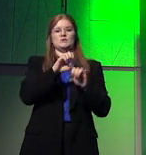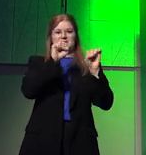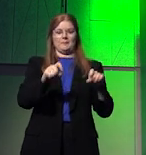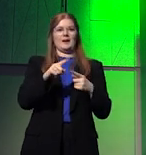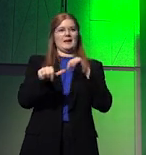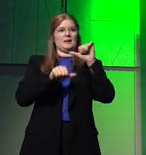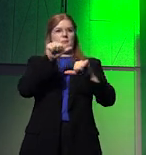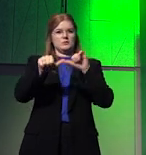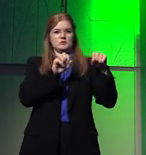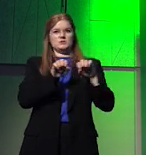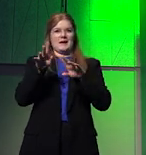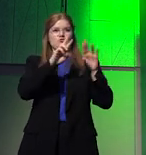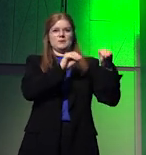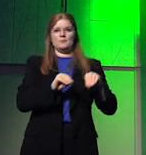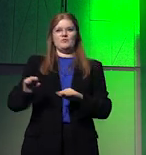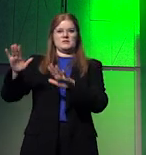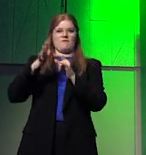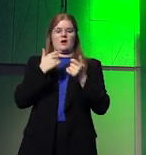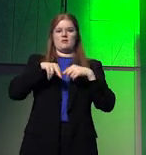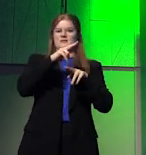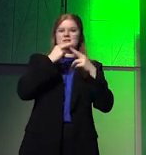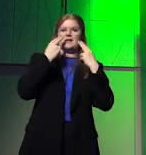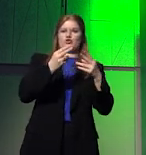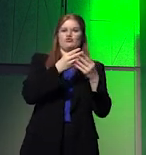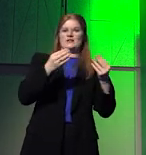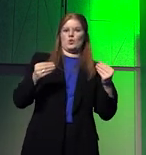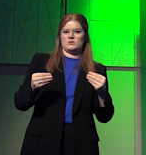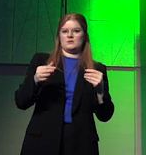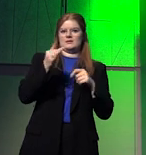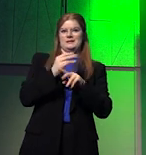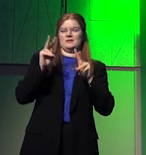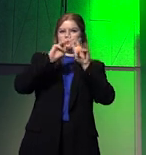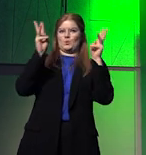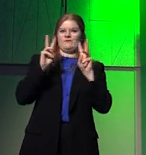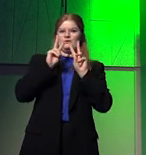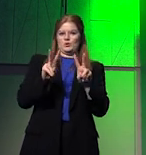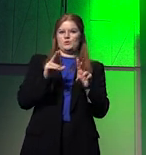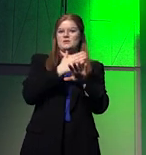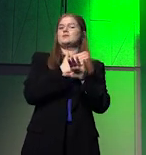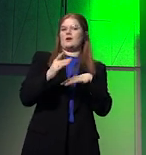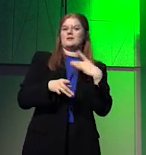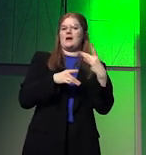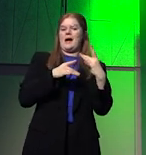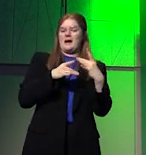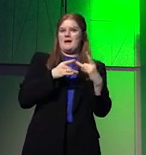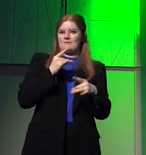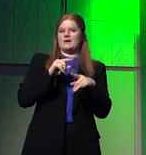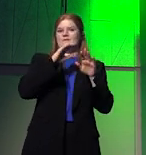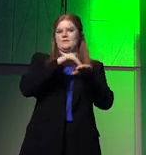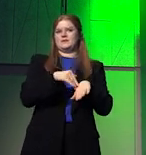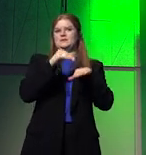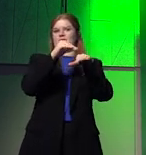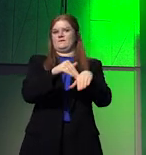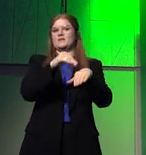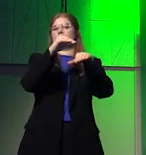the gradual redistribution of the natural resource base from a global perspective are starting to have implications that